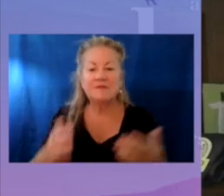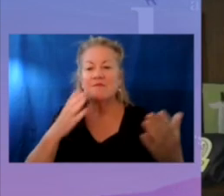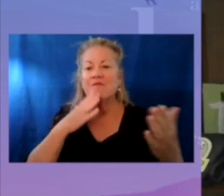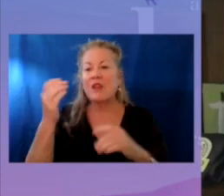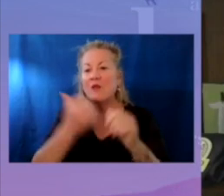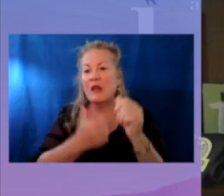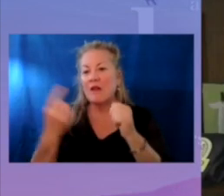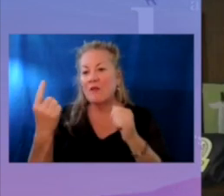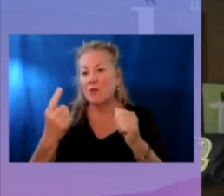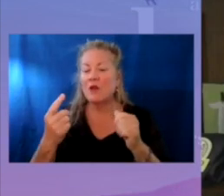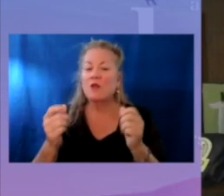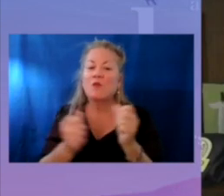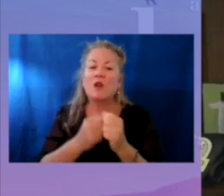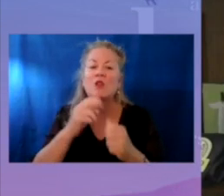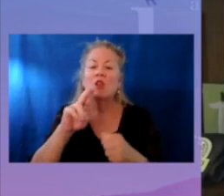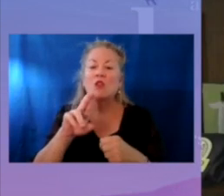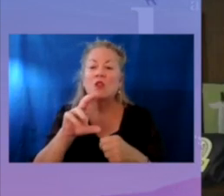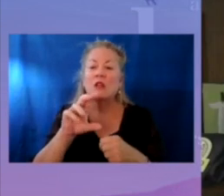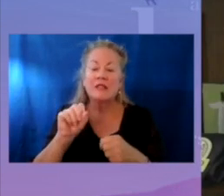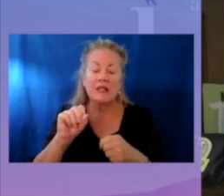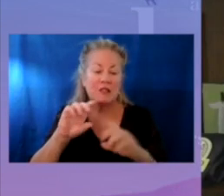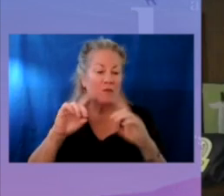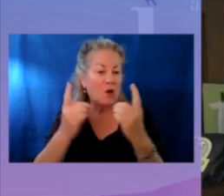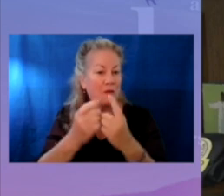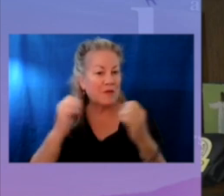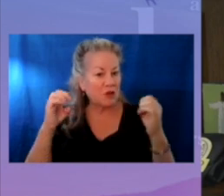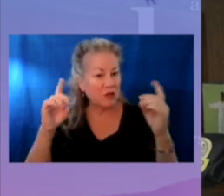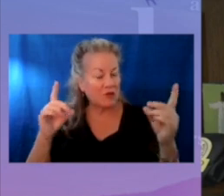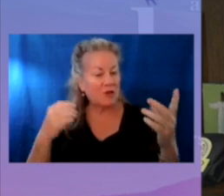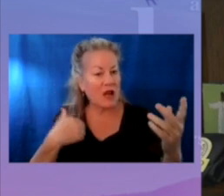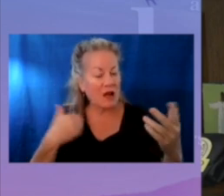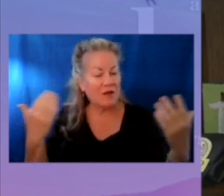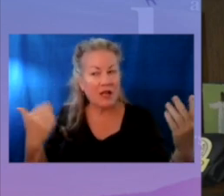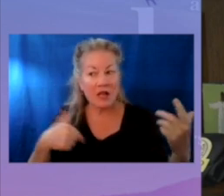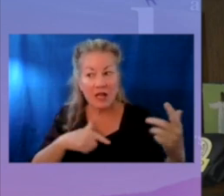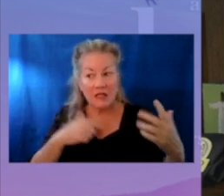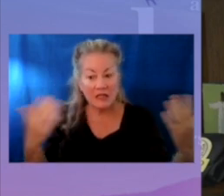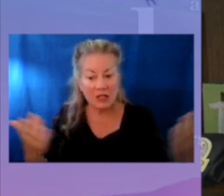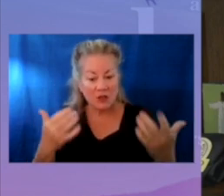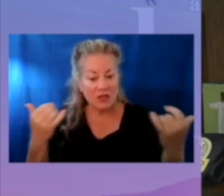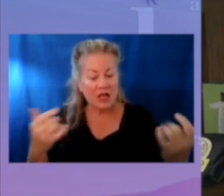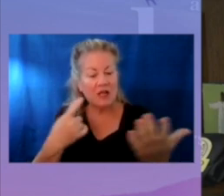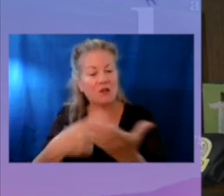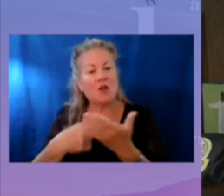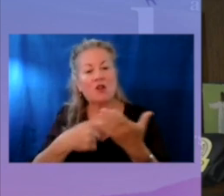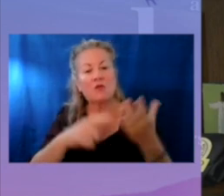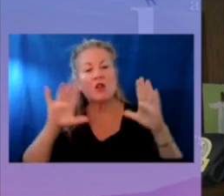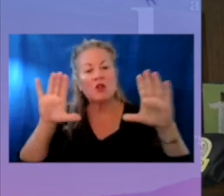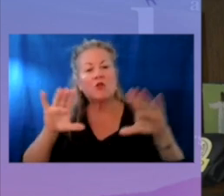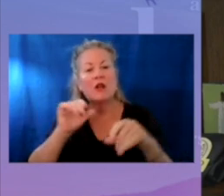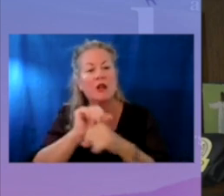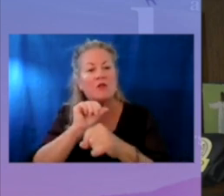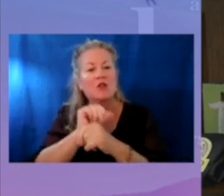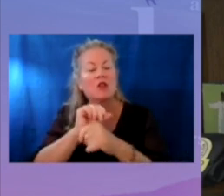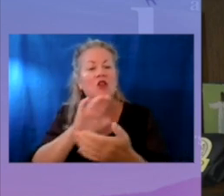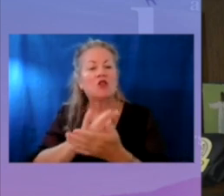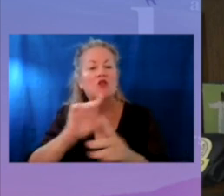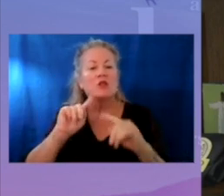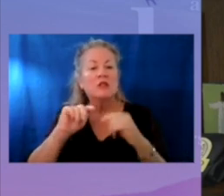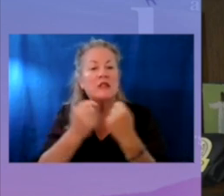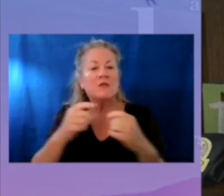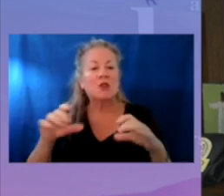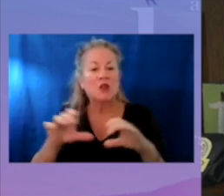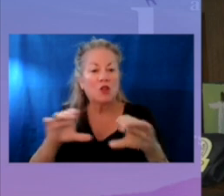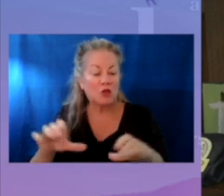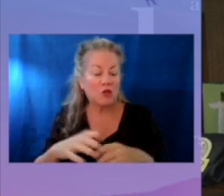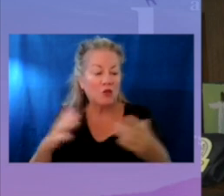Thank you to everyone with the United States Department of Education for having us here today to talk about the great work our school teams are doing